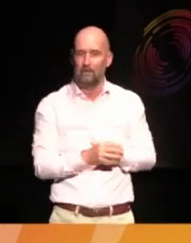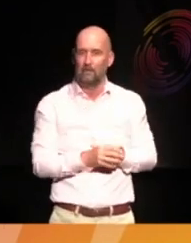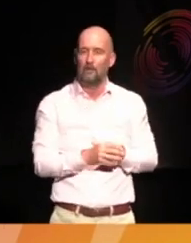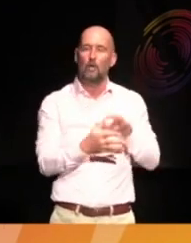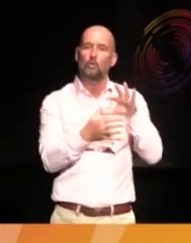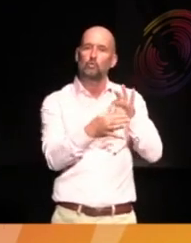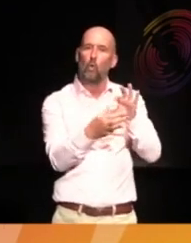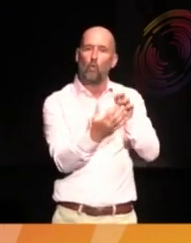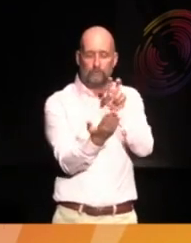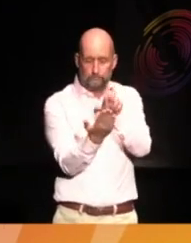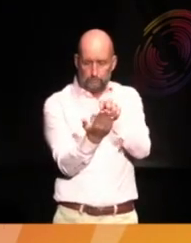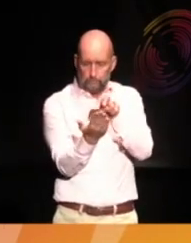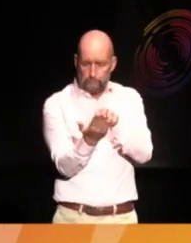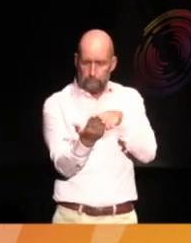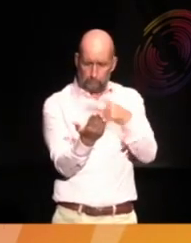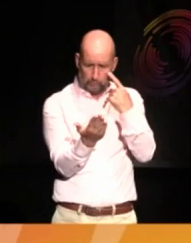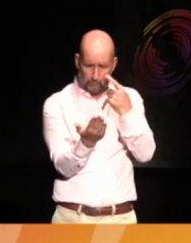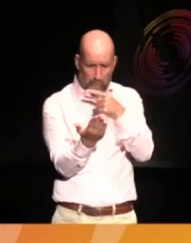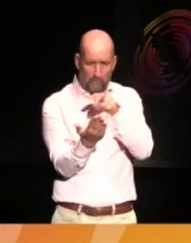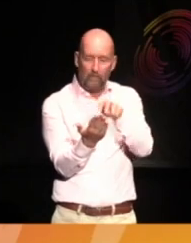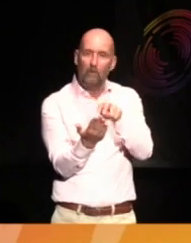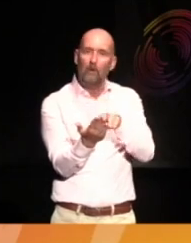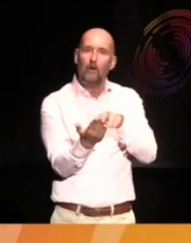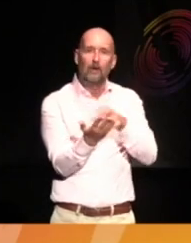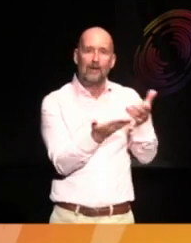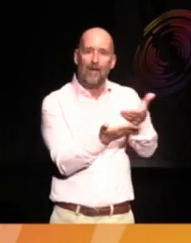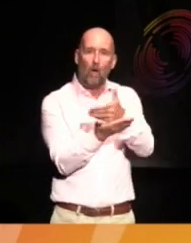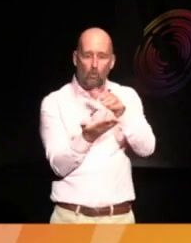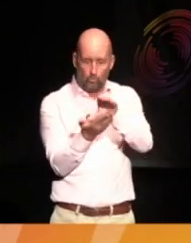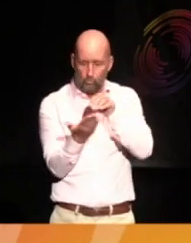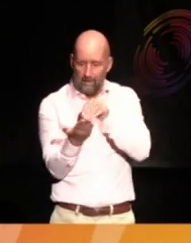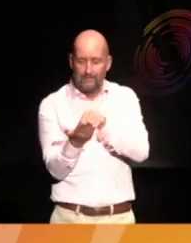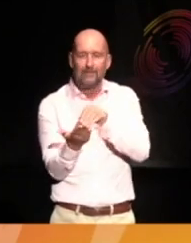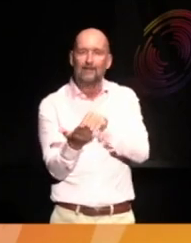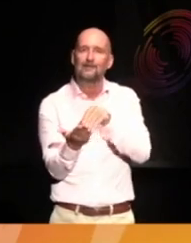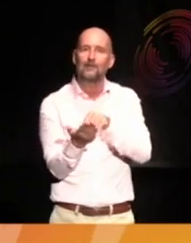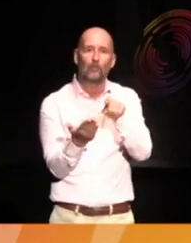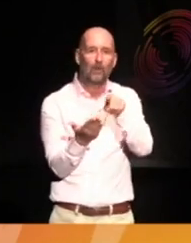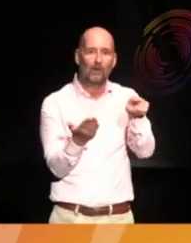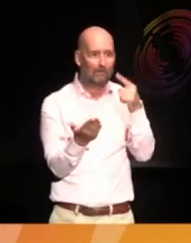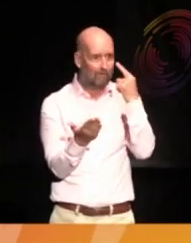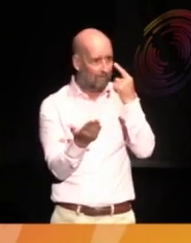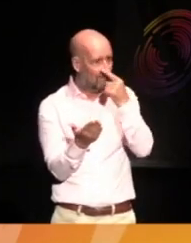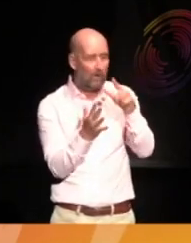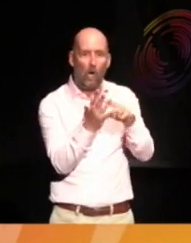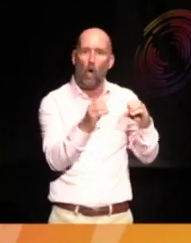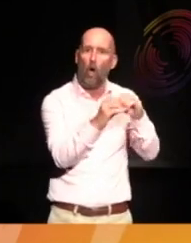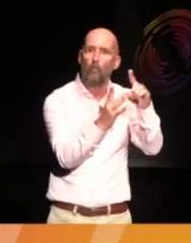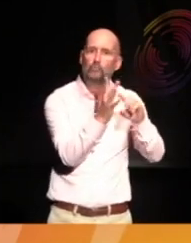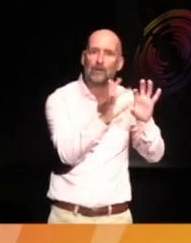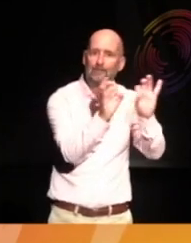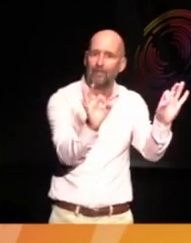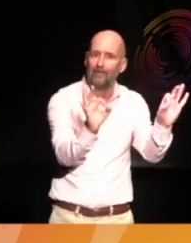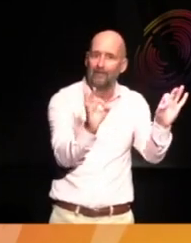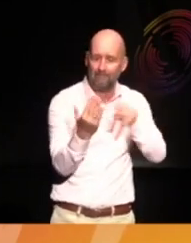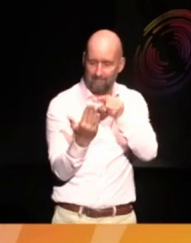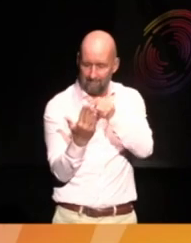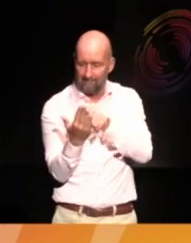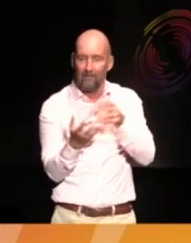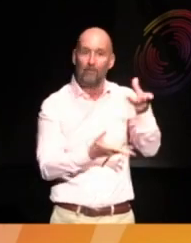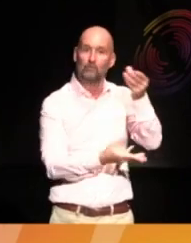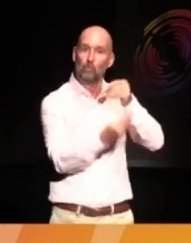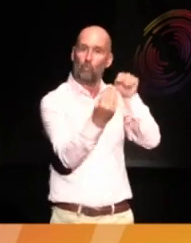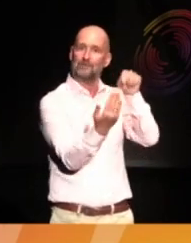documented, our stories are also narrated or curated in the absence of the real objects. So I think guys in Cape Town are doing well. The University of Western Cape around